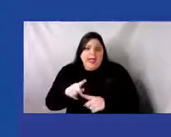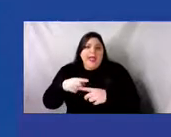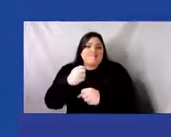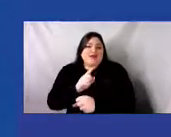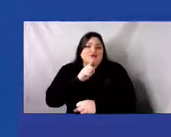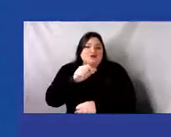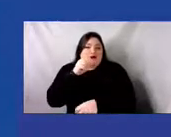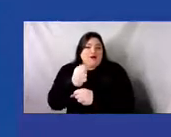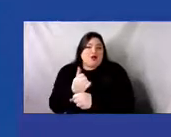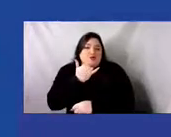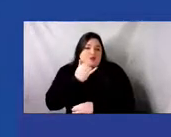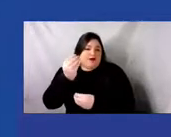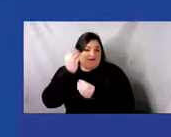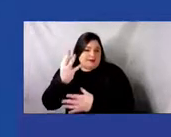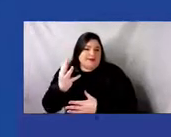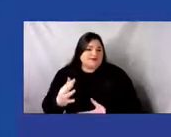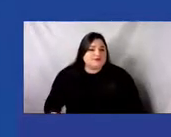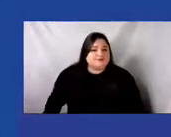Next slide, please.